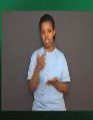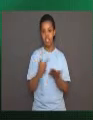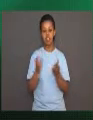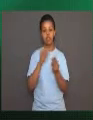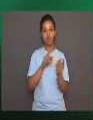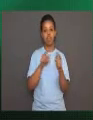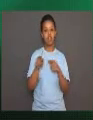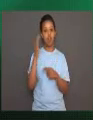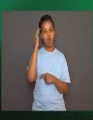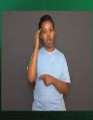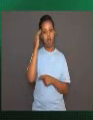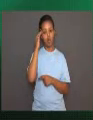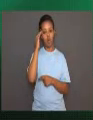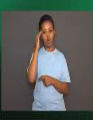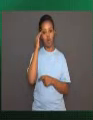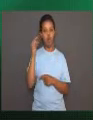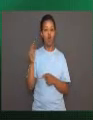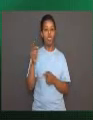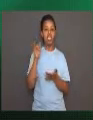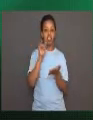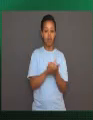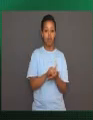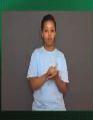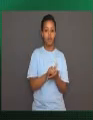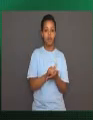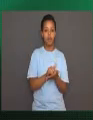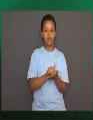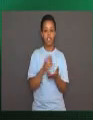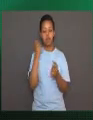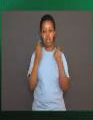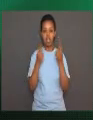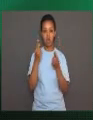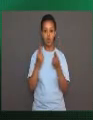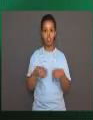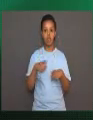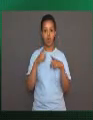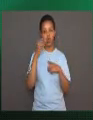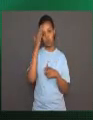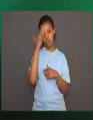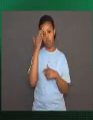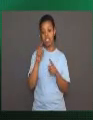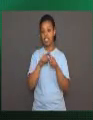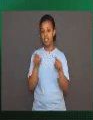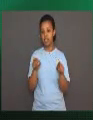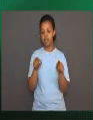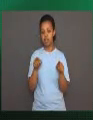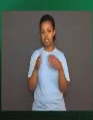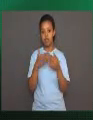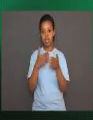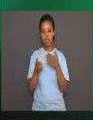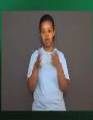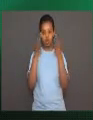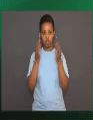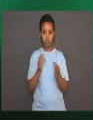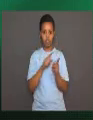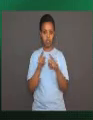when the brain still perceives the stimulus is present, but has simply decided